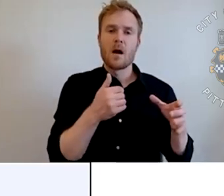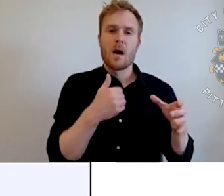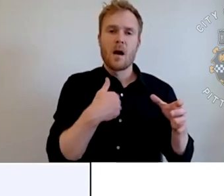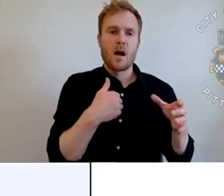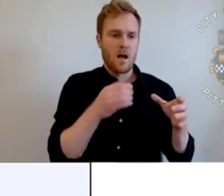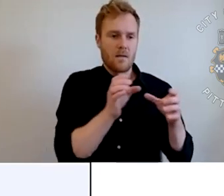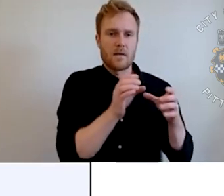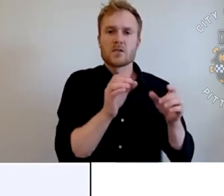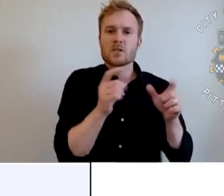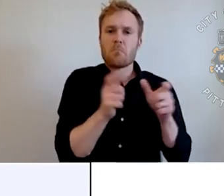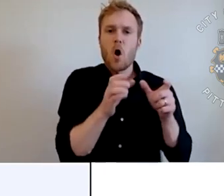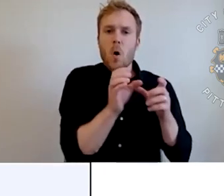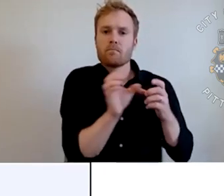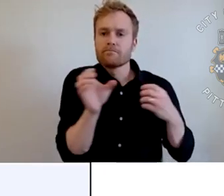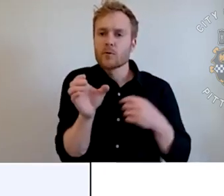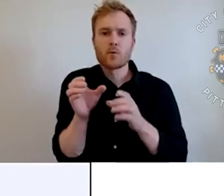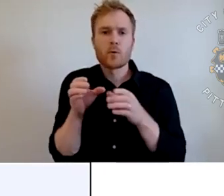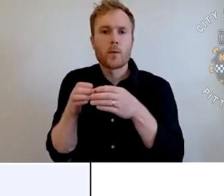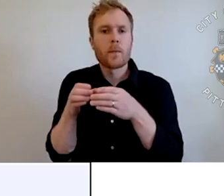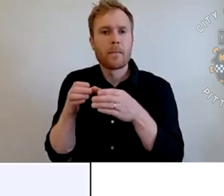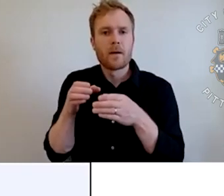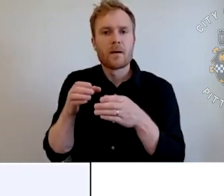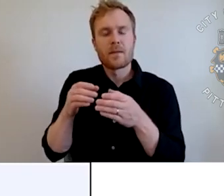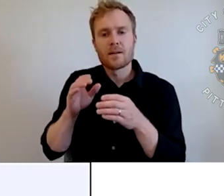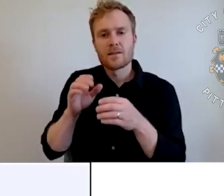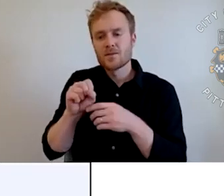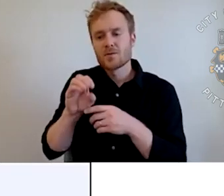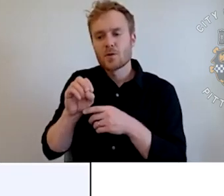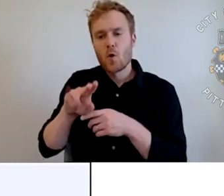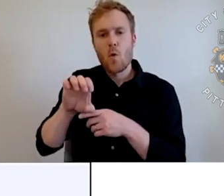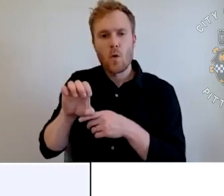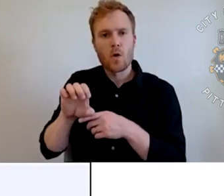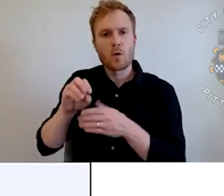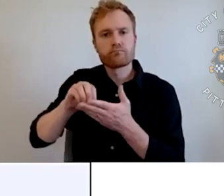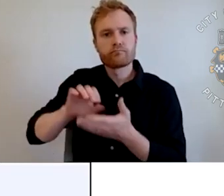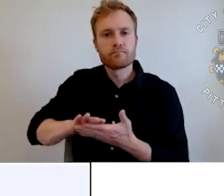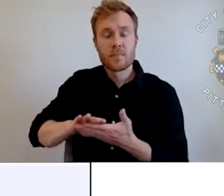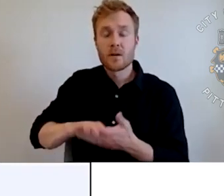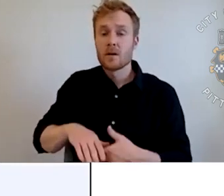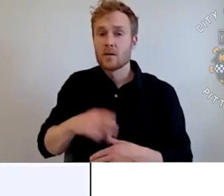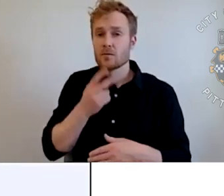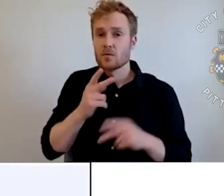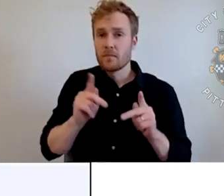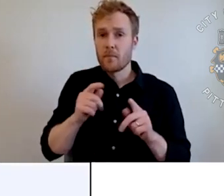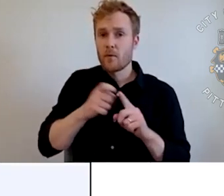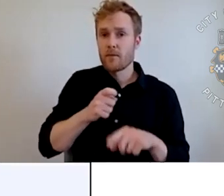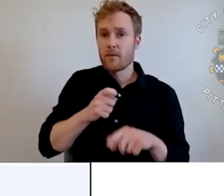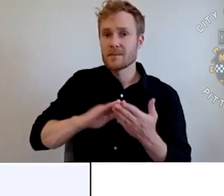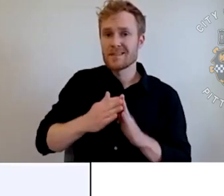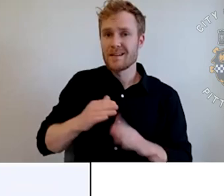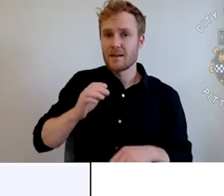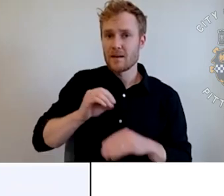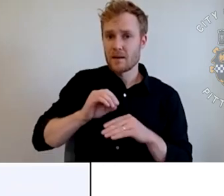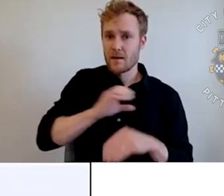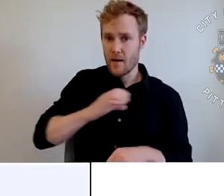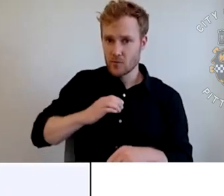us. There's two people from our office, the Mayor's Office of Management and Budget. There's two people from the City Council Budget Office who score projects. And